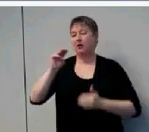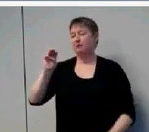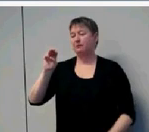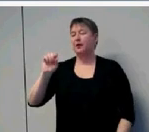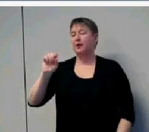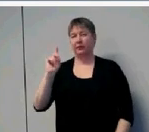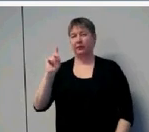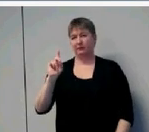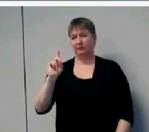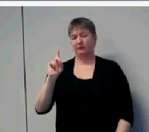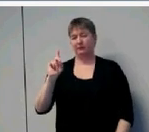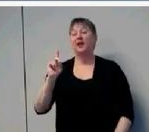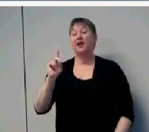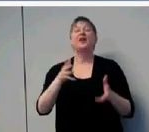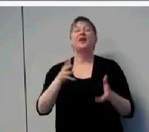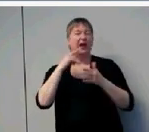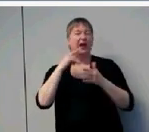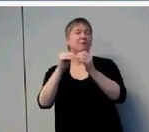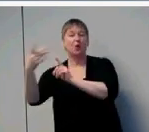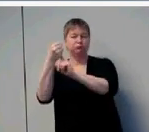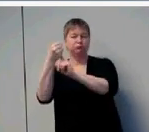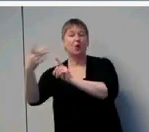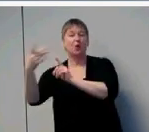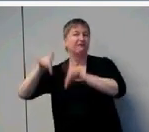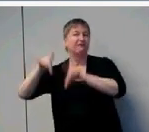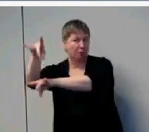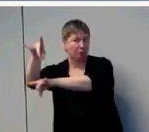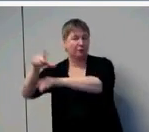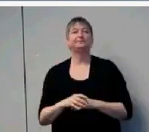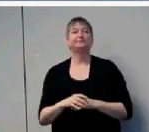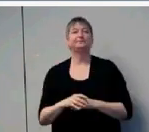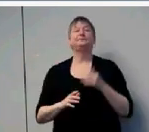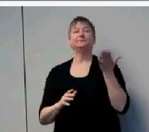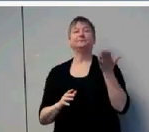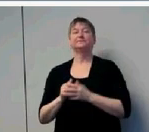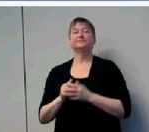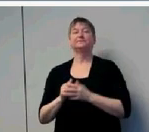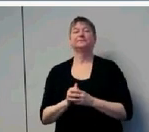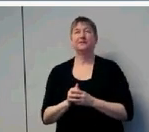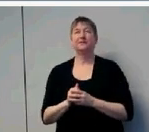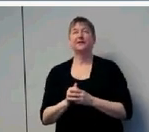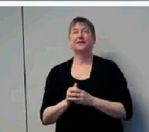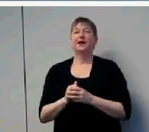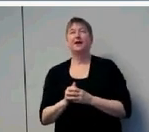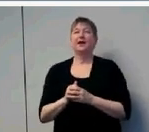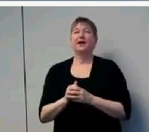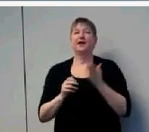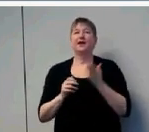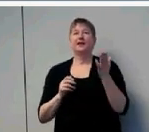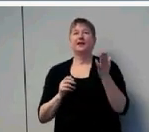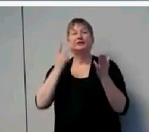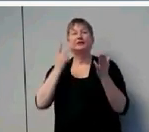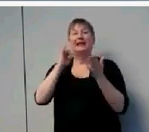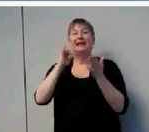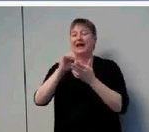So first, method and study design. This has an interesting approach. It's called an accelerated